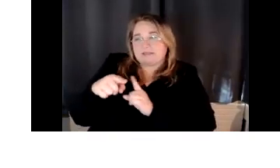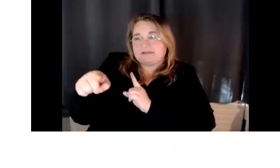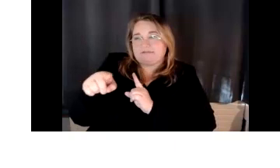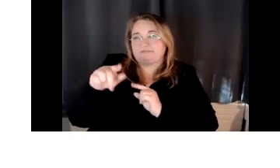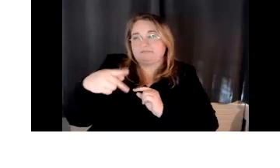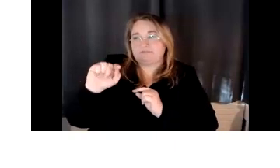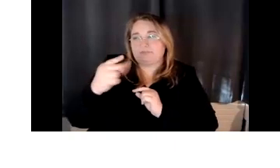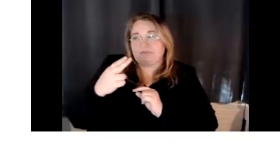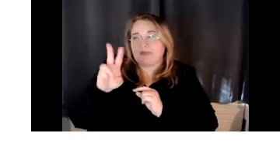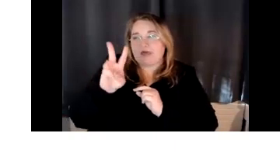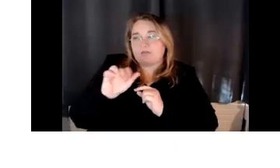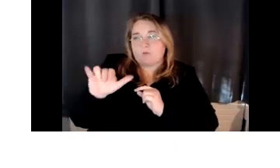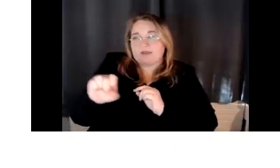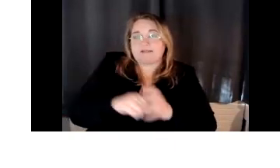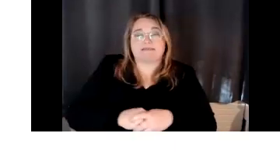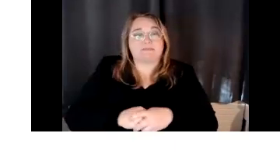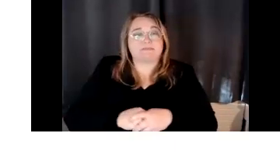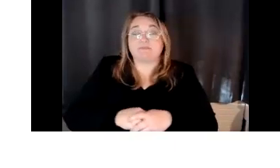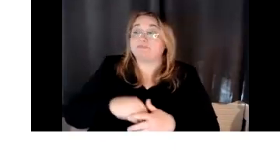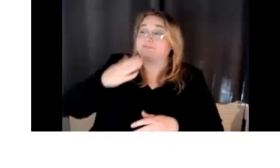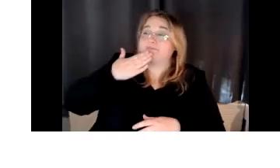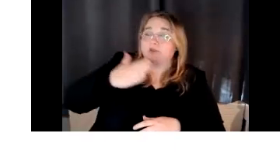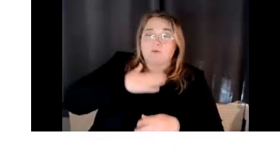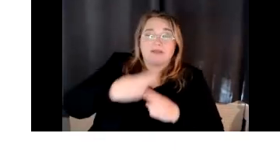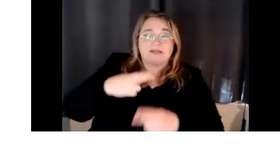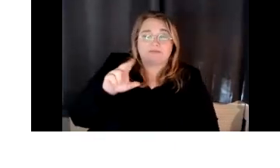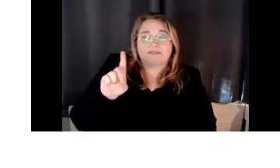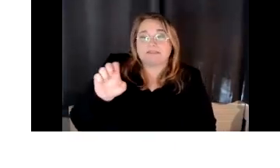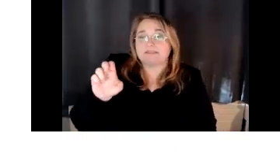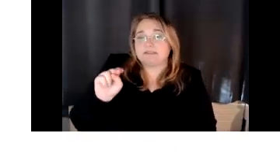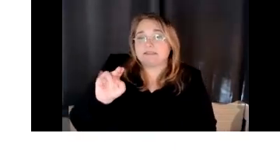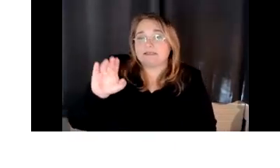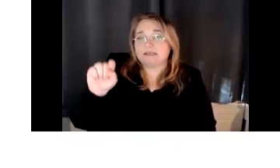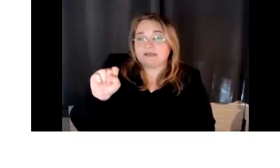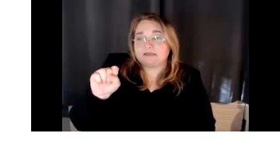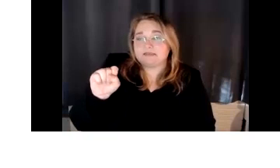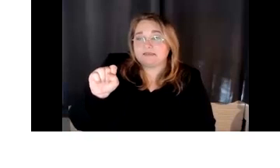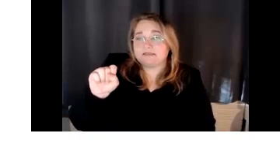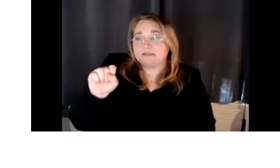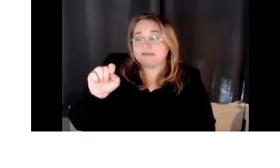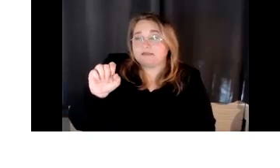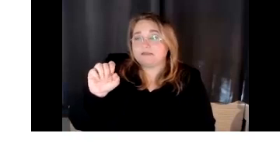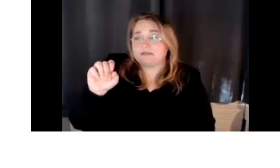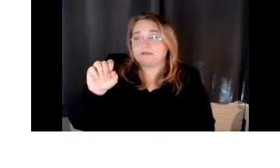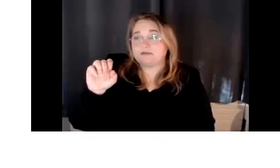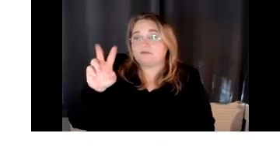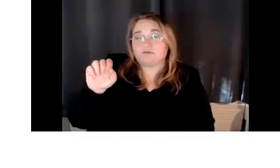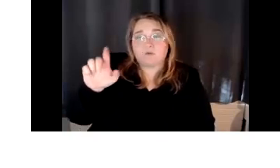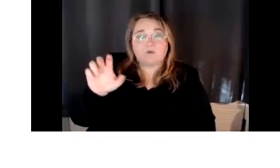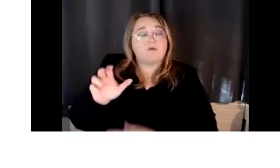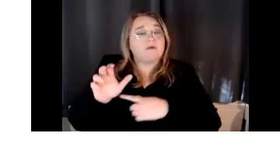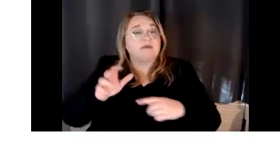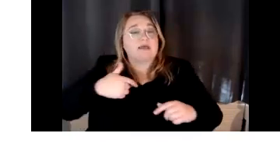Thanks so much, Alex, Sally. So my name is Dennis Moll. I'm with the, in the computer information technology department.